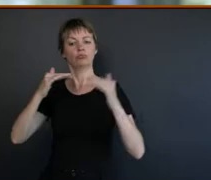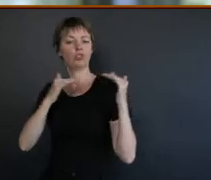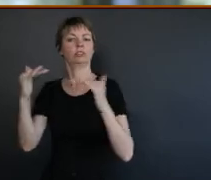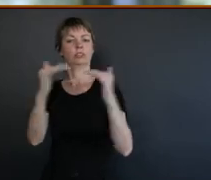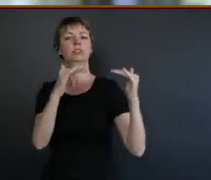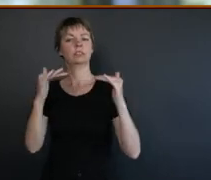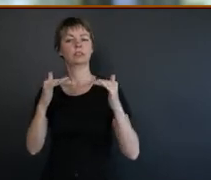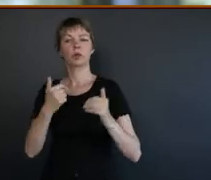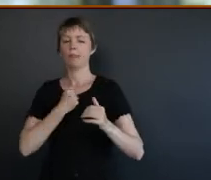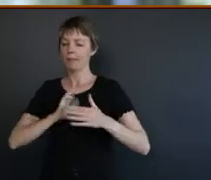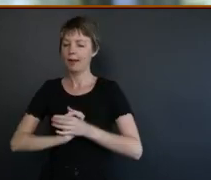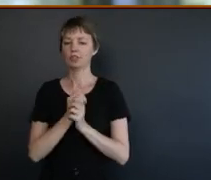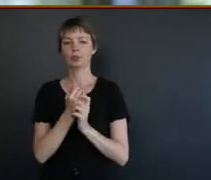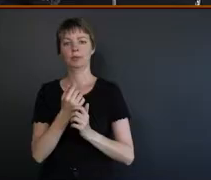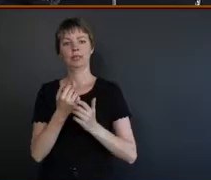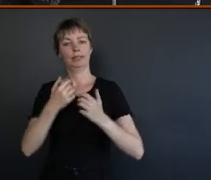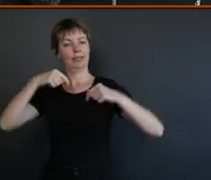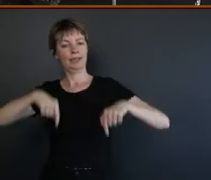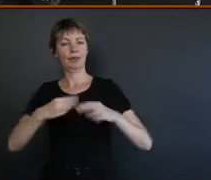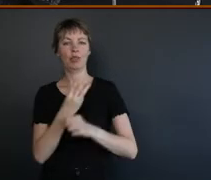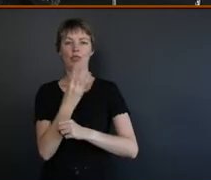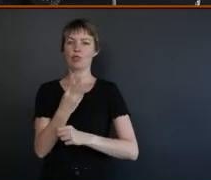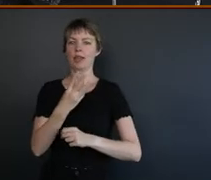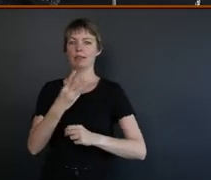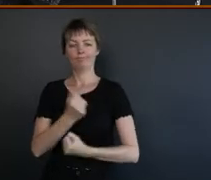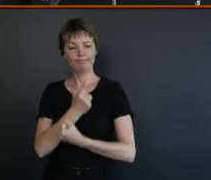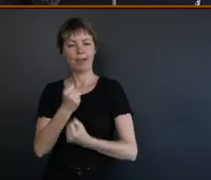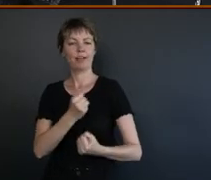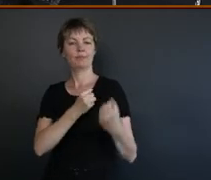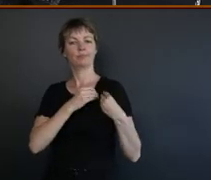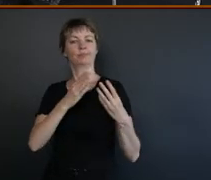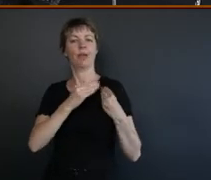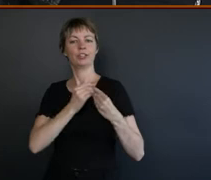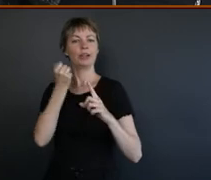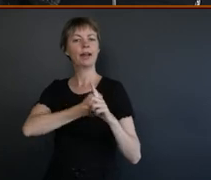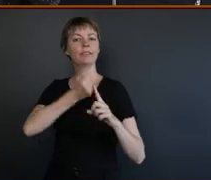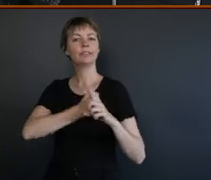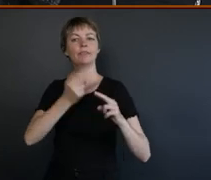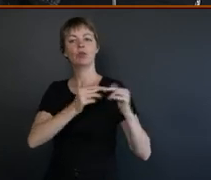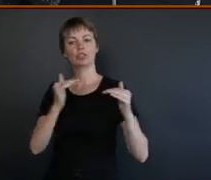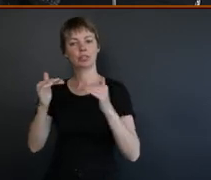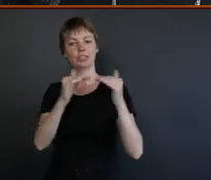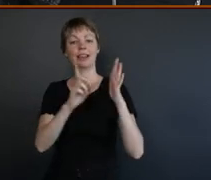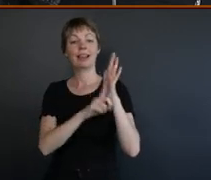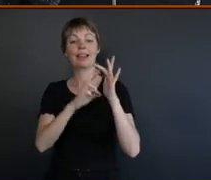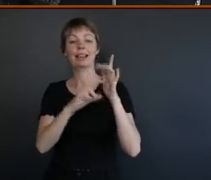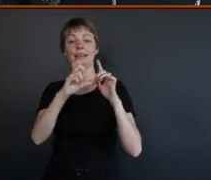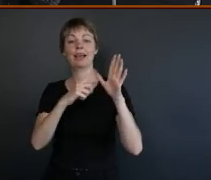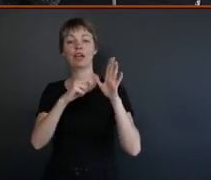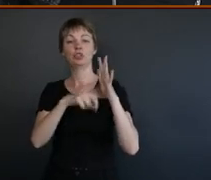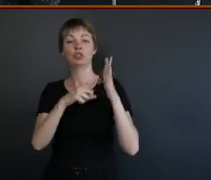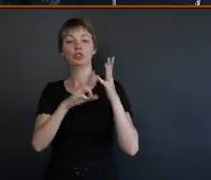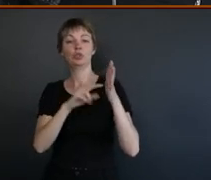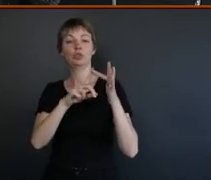be sitting here today with three powerful and passionate advocates for justice. We have Linda June Koh, we have